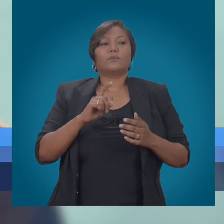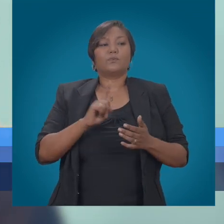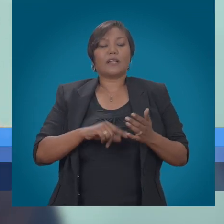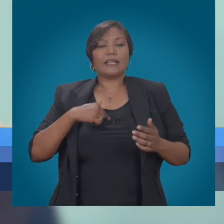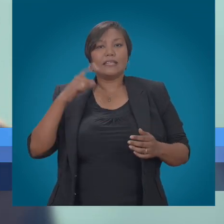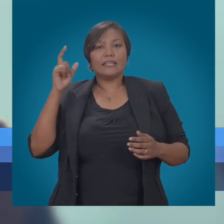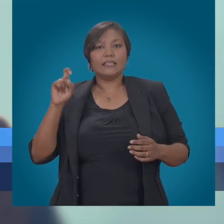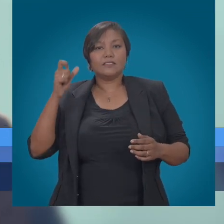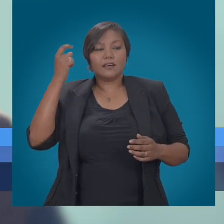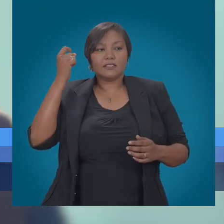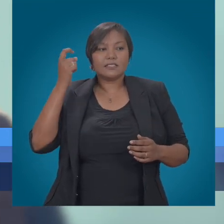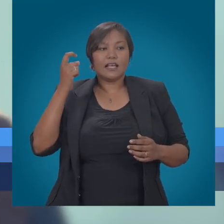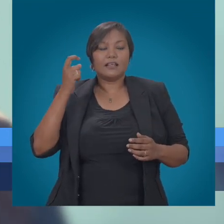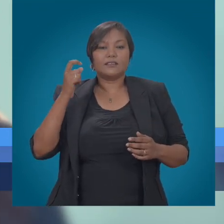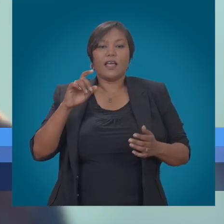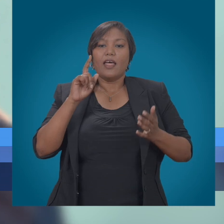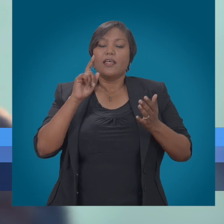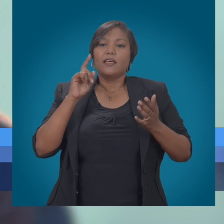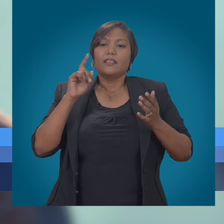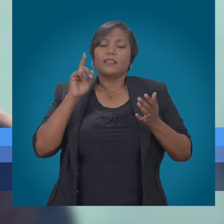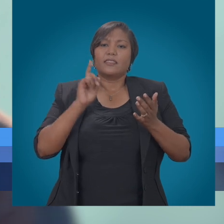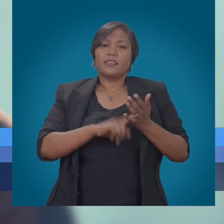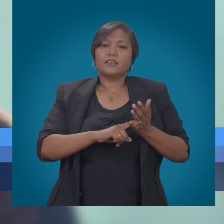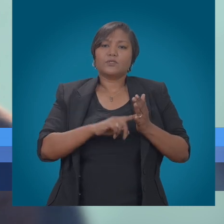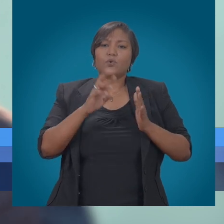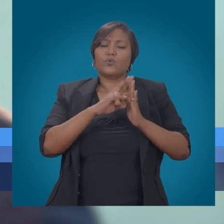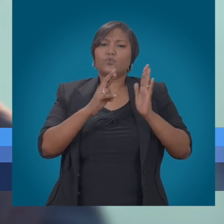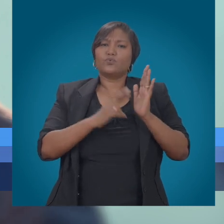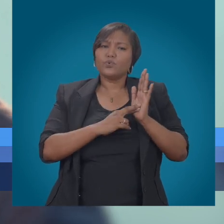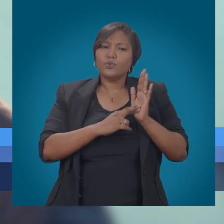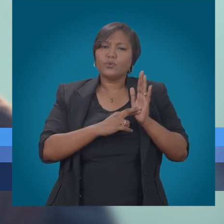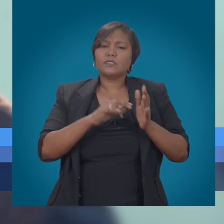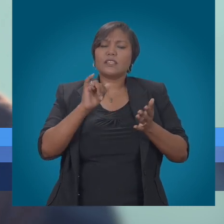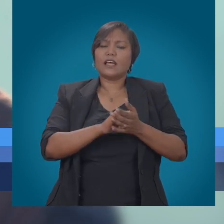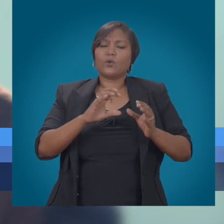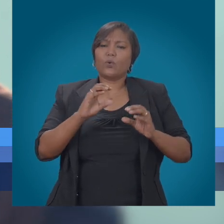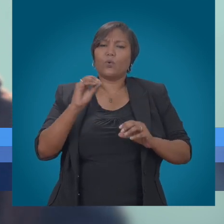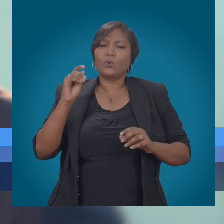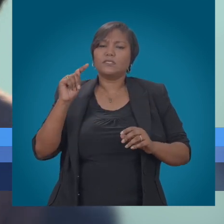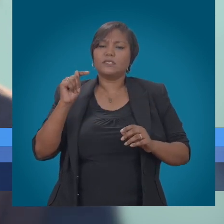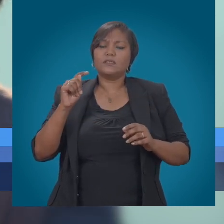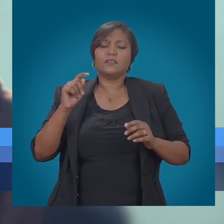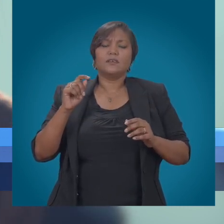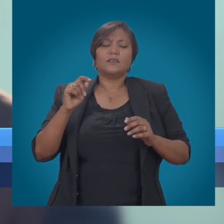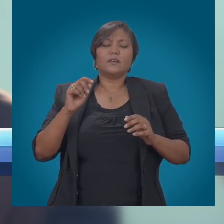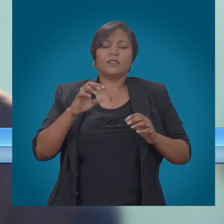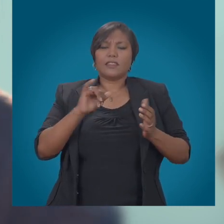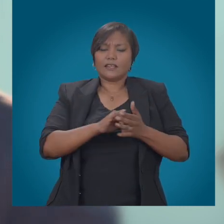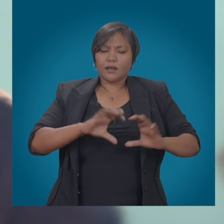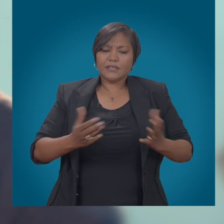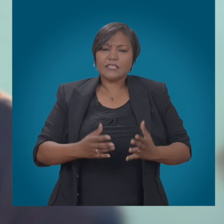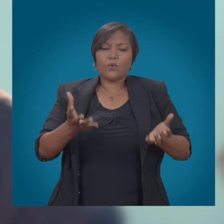the panelists is this business model of regulating OTT or the model